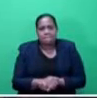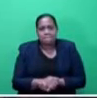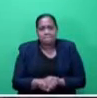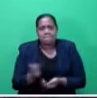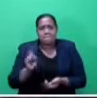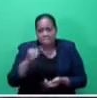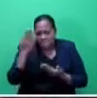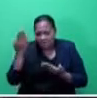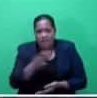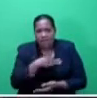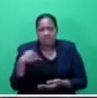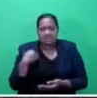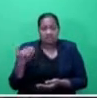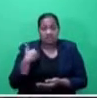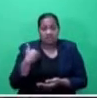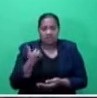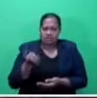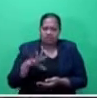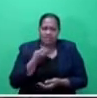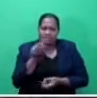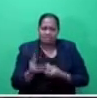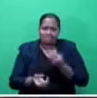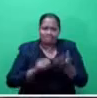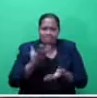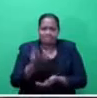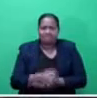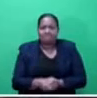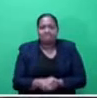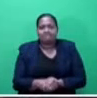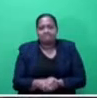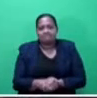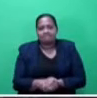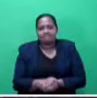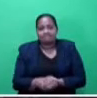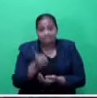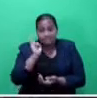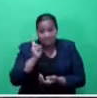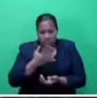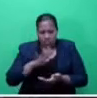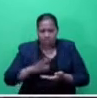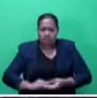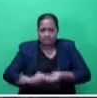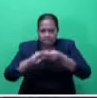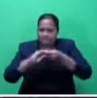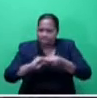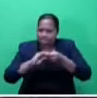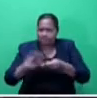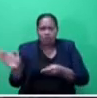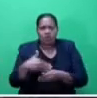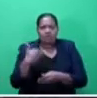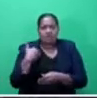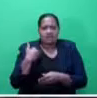Honourable Minister for Health has already stated before these August hours. Let me again congratulate all the health officials led by